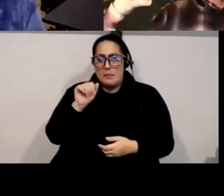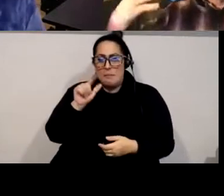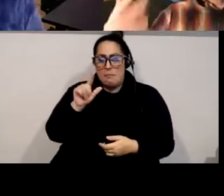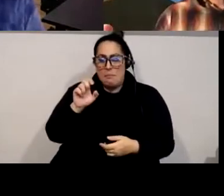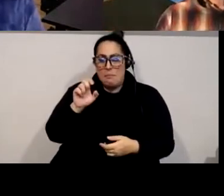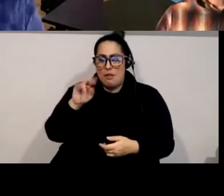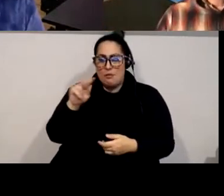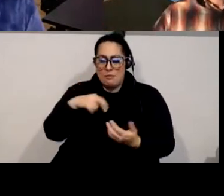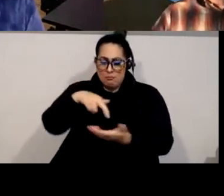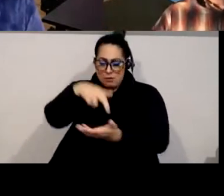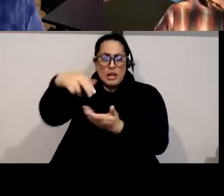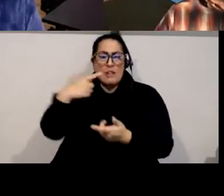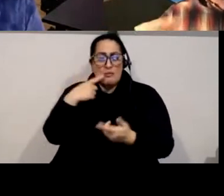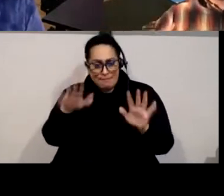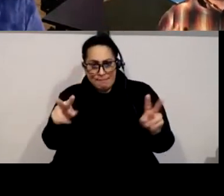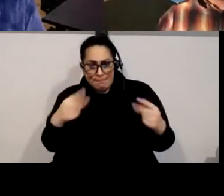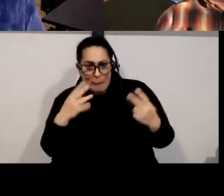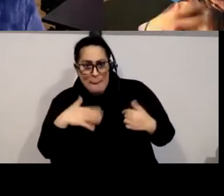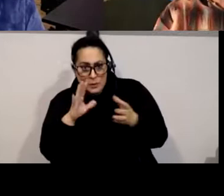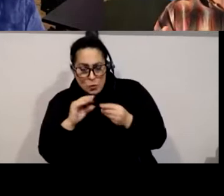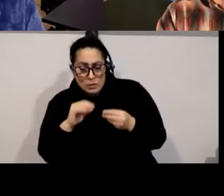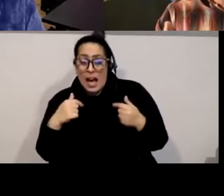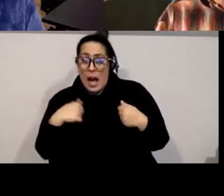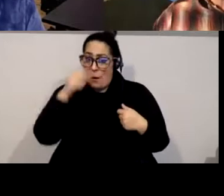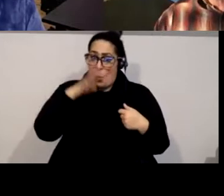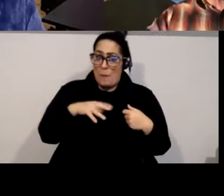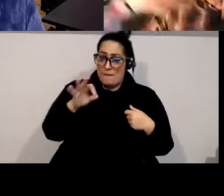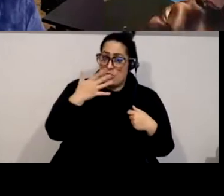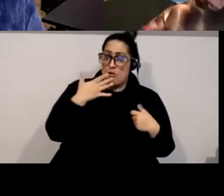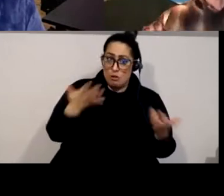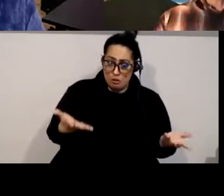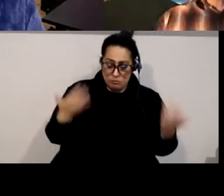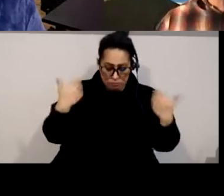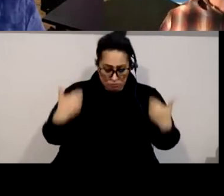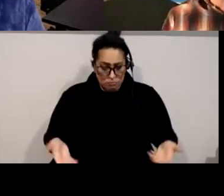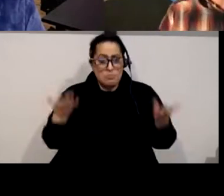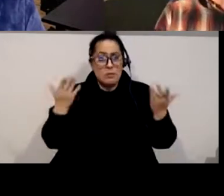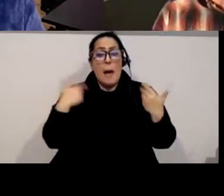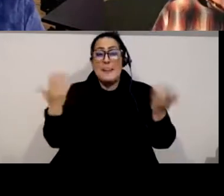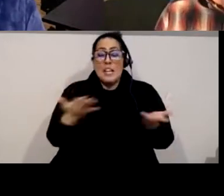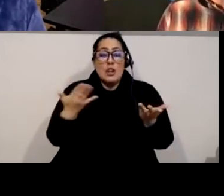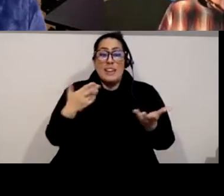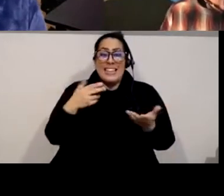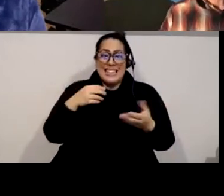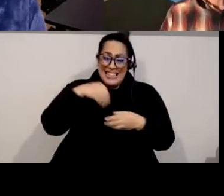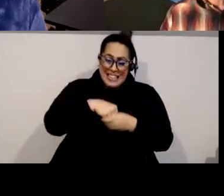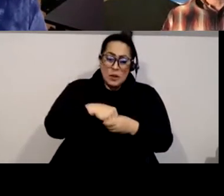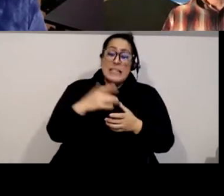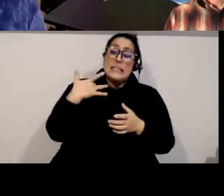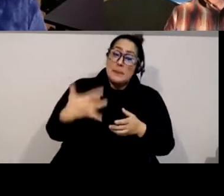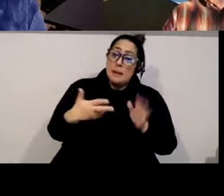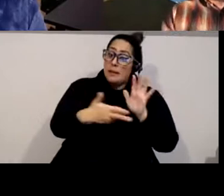i'm a woman of color uh i feel like i'm here in what's traditionally been thought of as a european art form